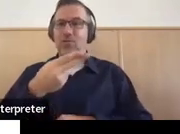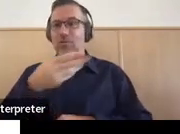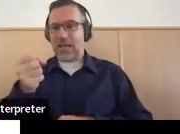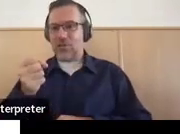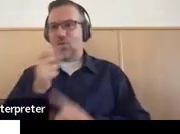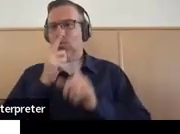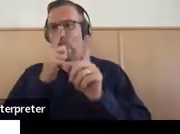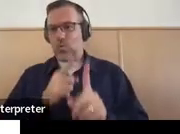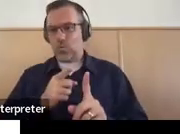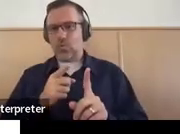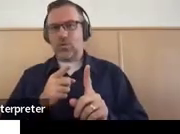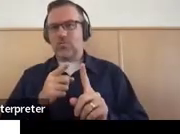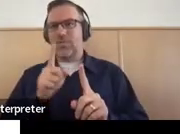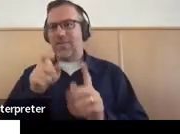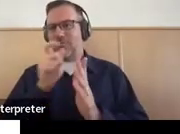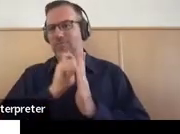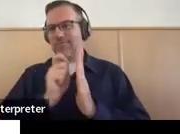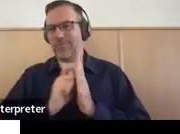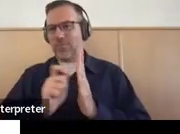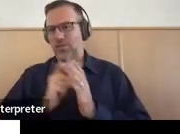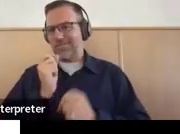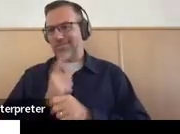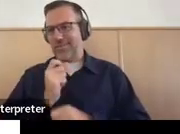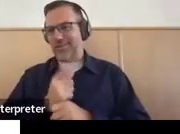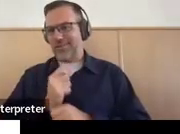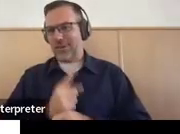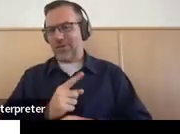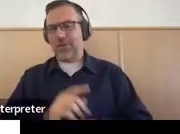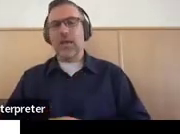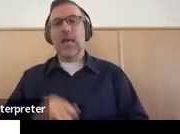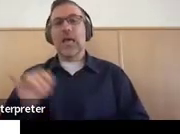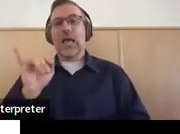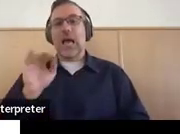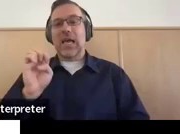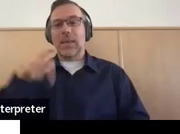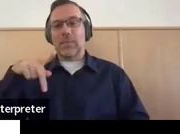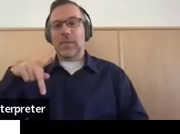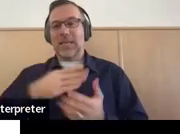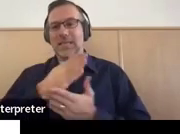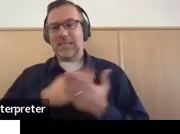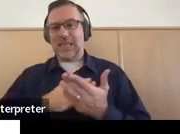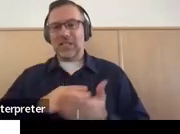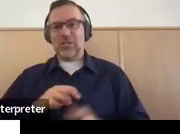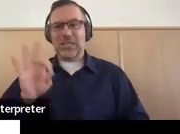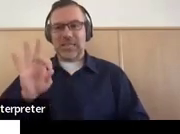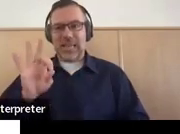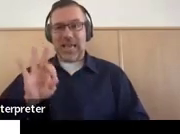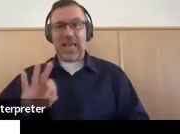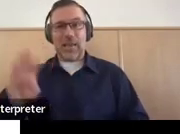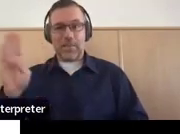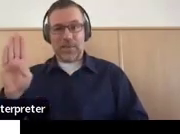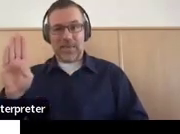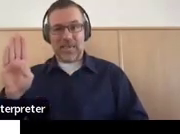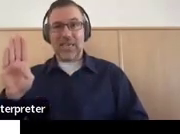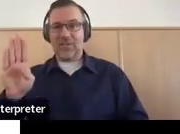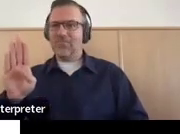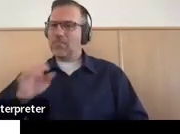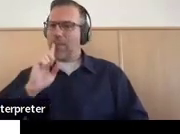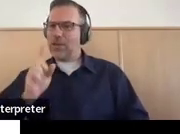annually. We look in the IEP in section 9B to make sure that there are assessments there.